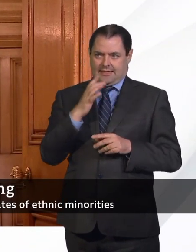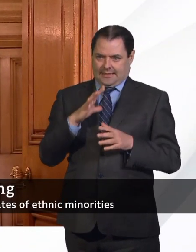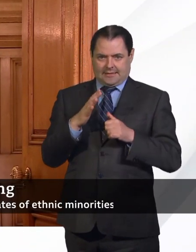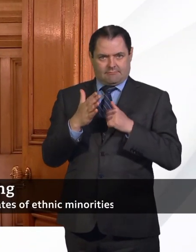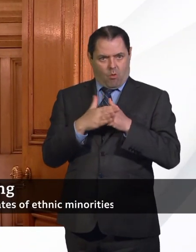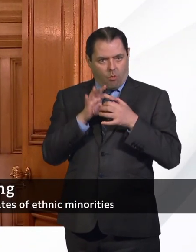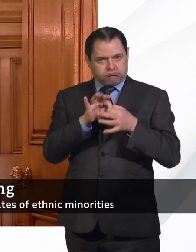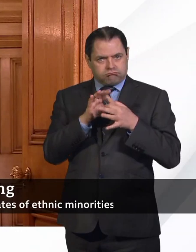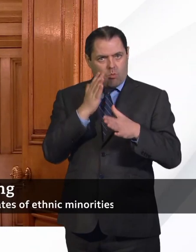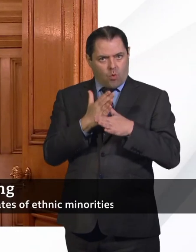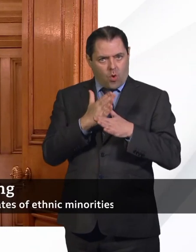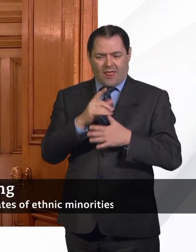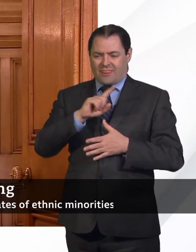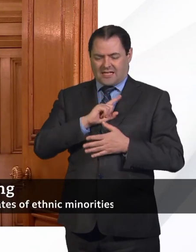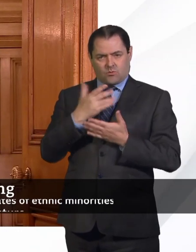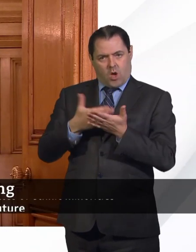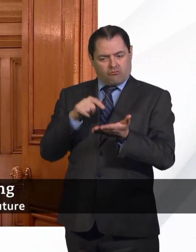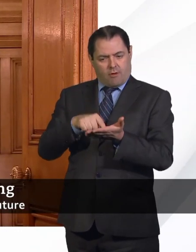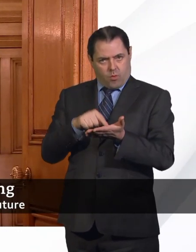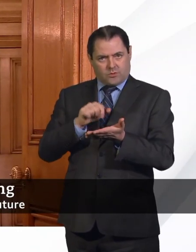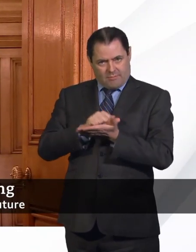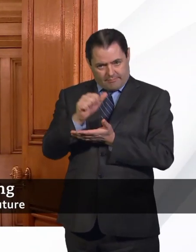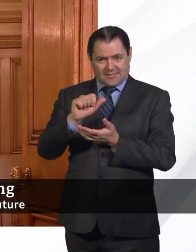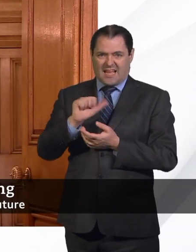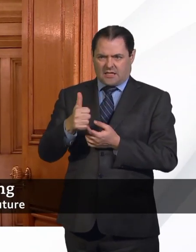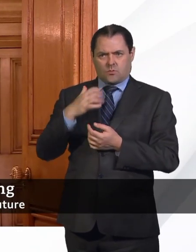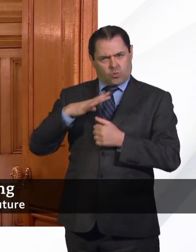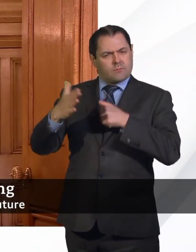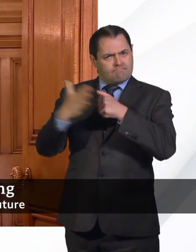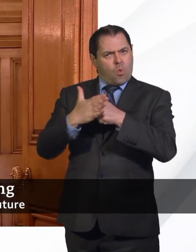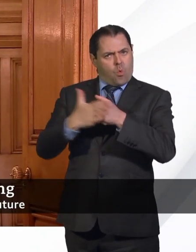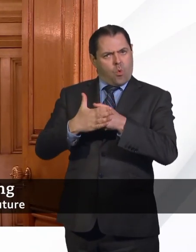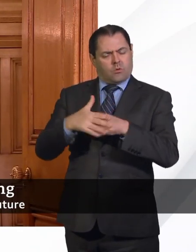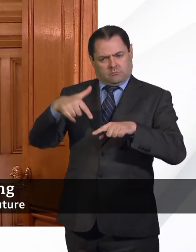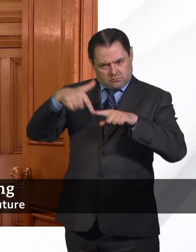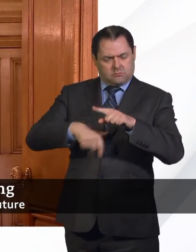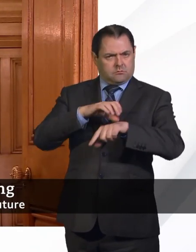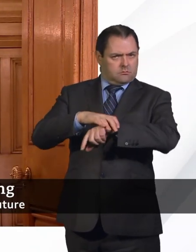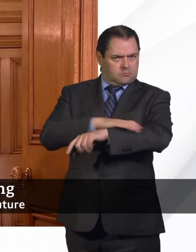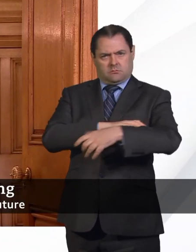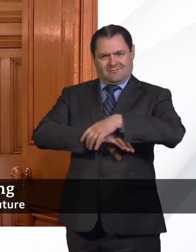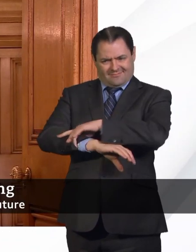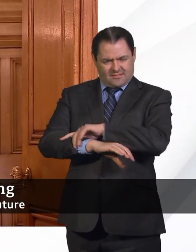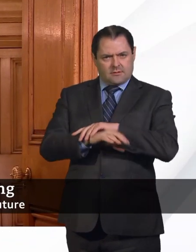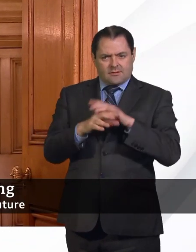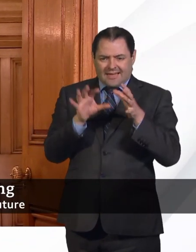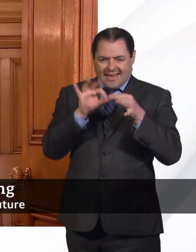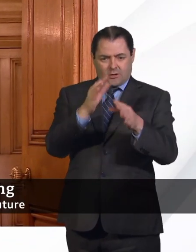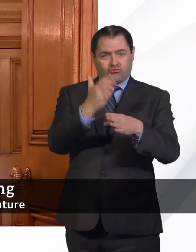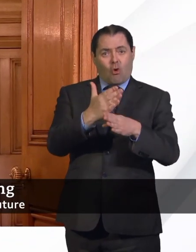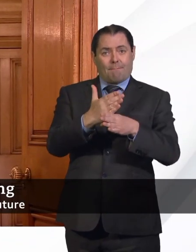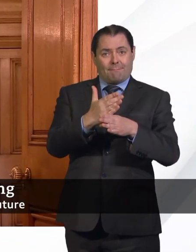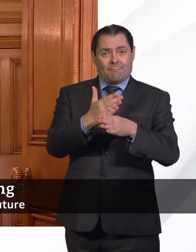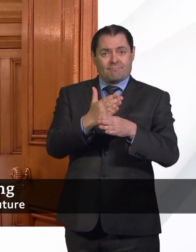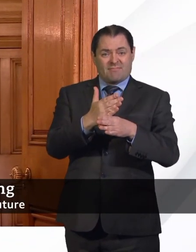work, which is why we've published this and are saying we're taking it further, because the link to the occupations that people do